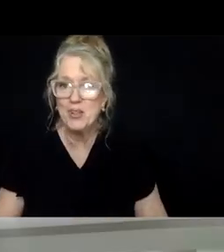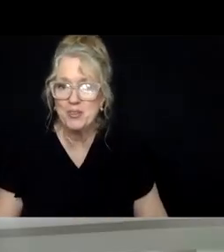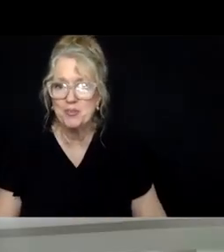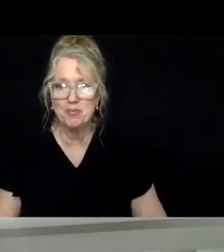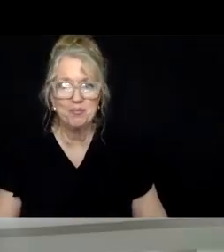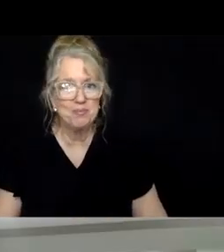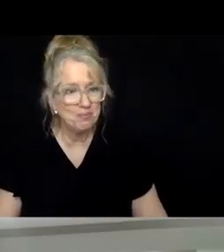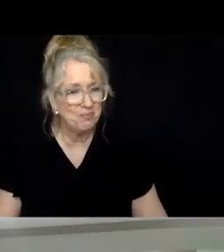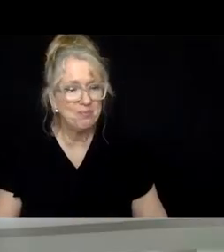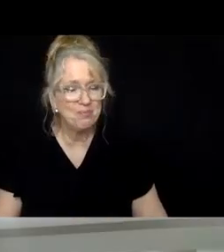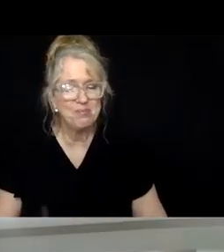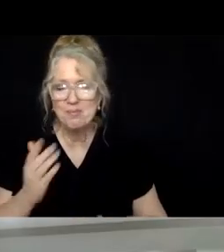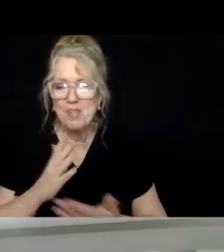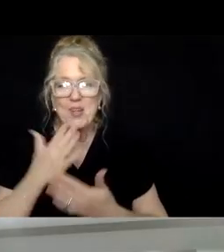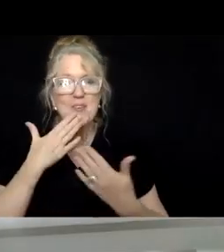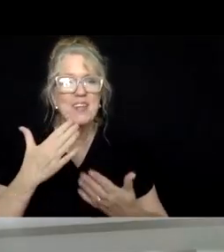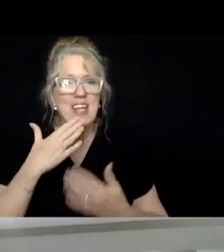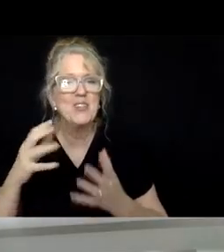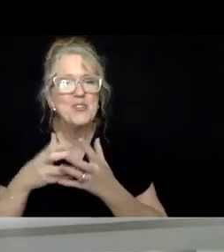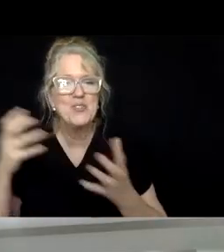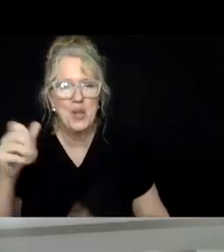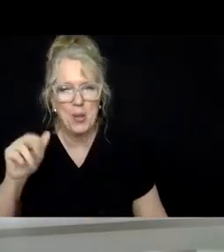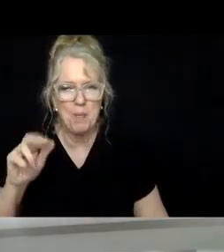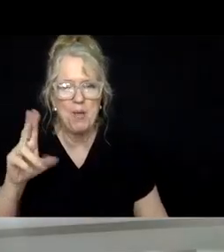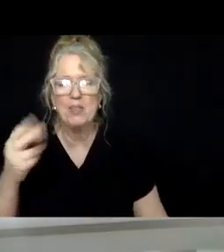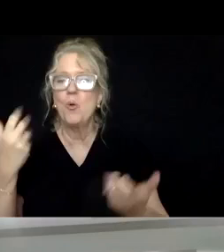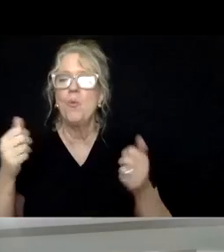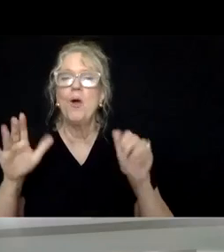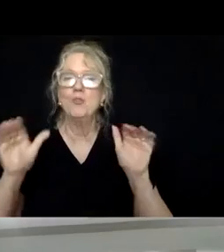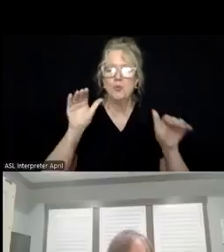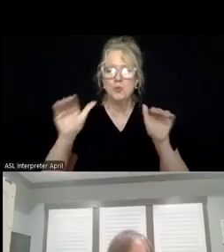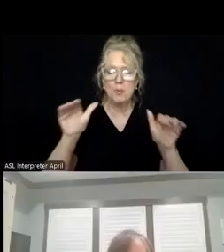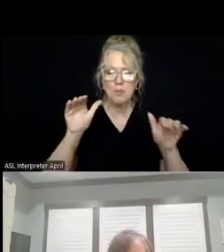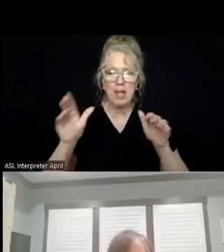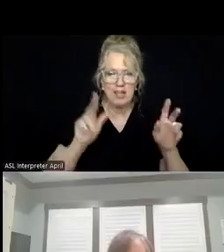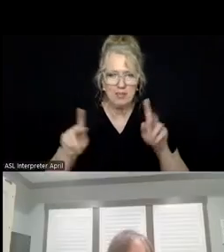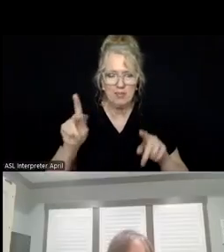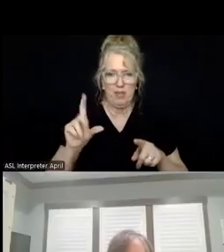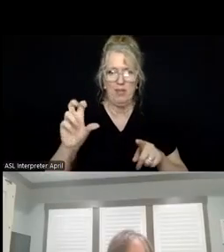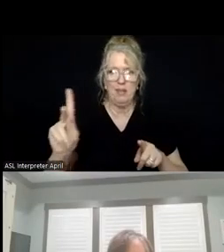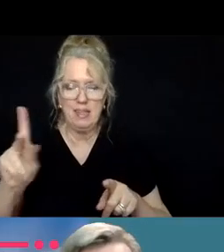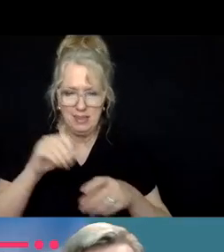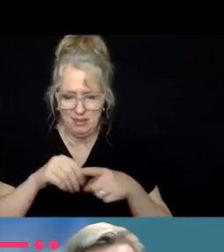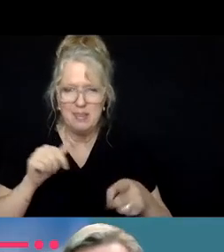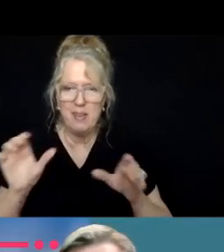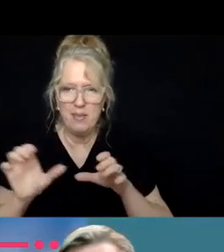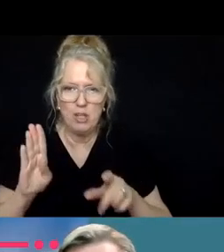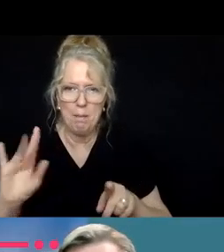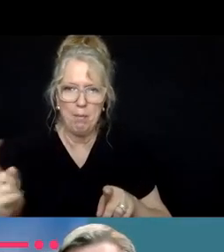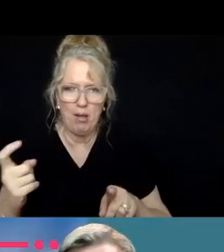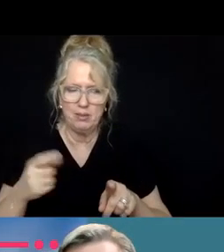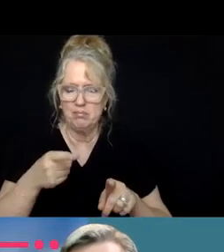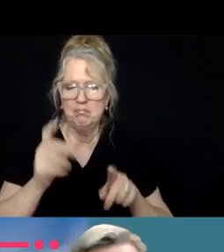All righty. Well, thank you so much, Arlene. And I just want to remind folks that the link is in your chat box. So